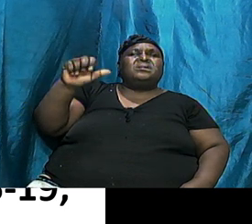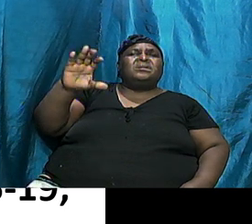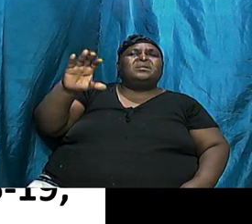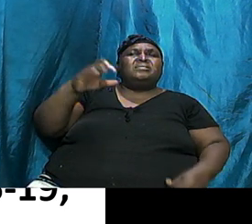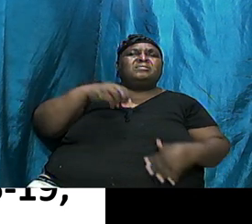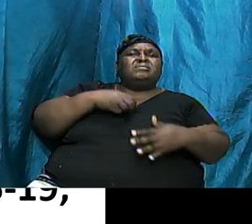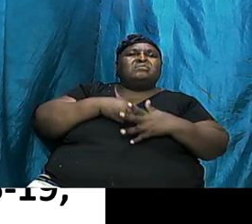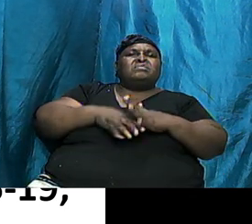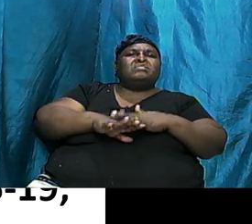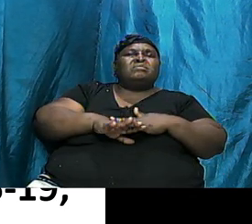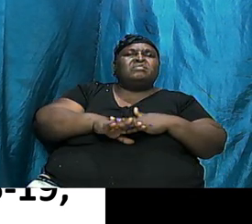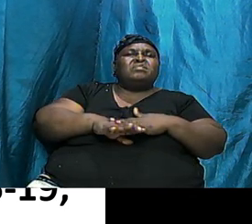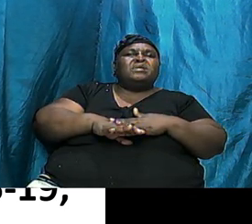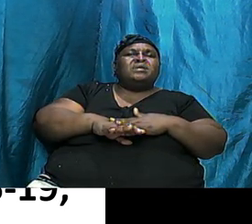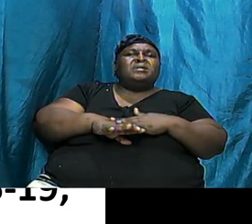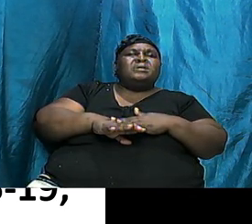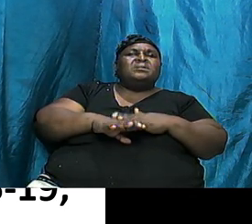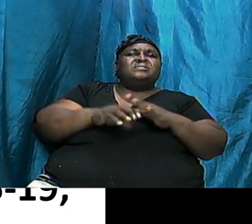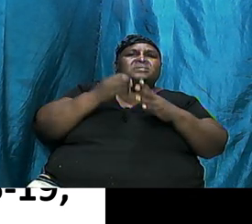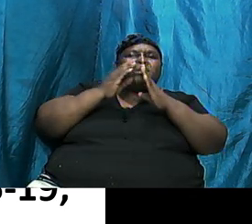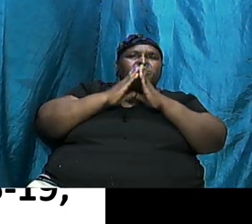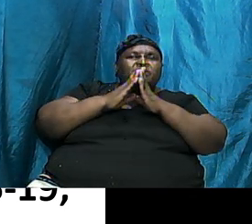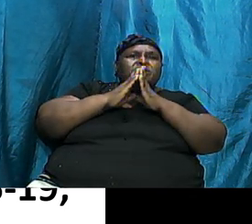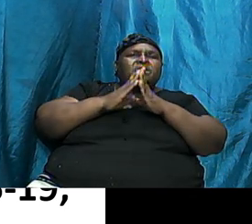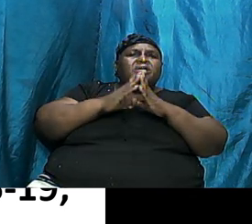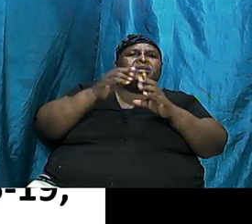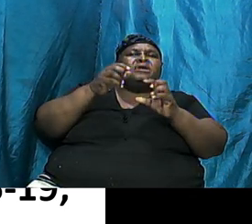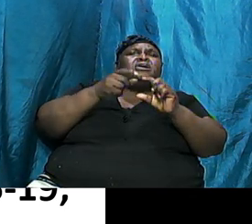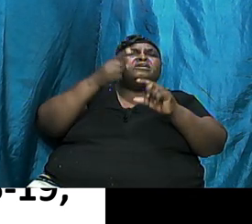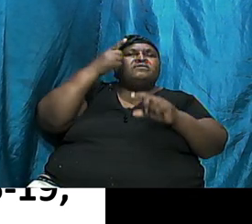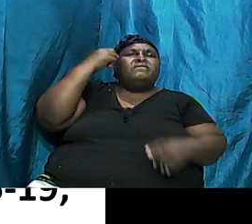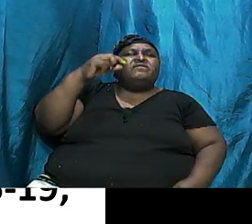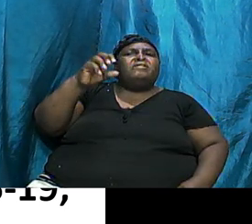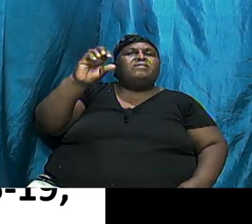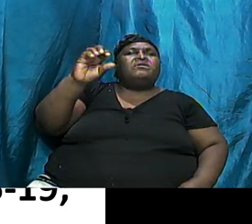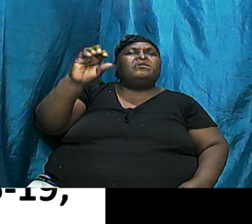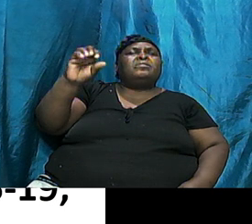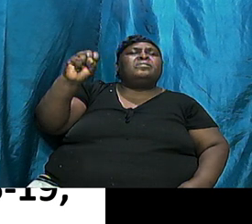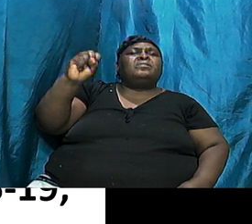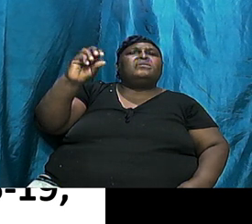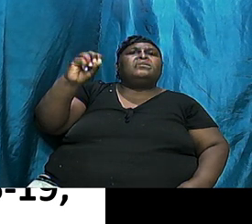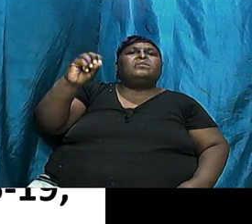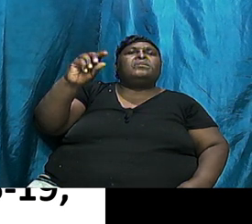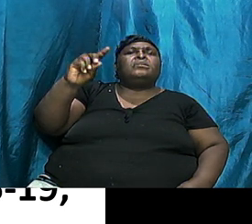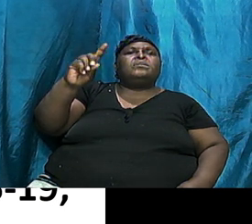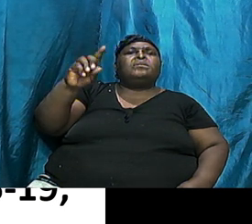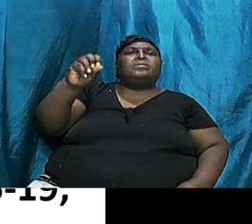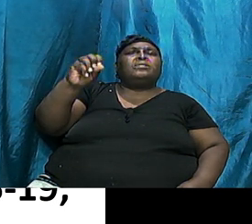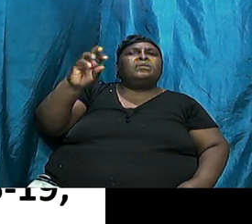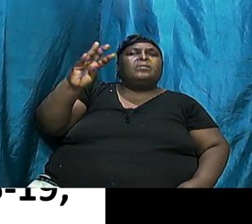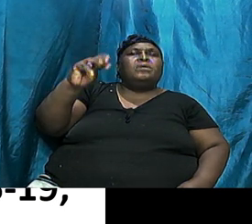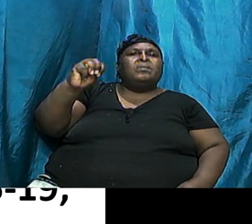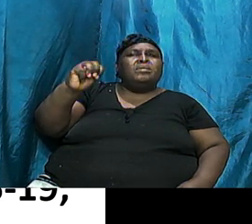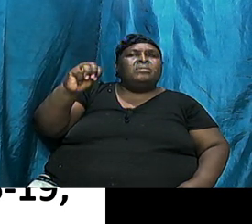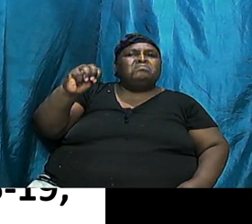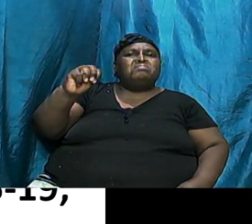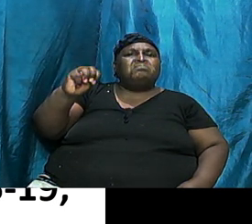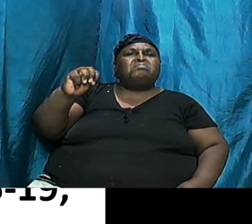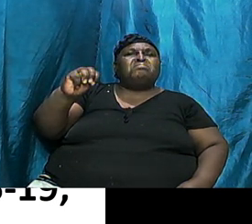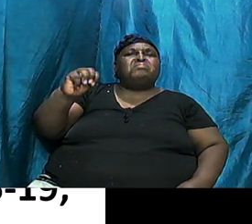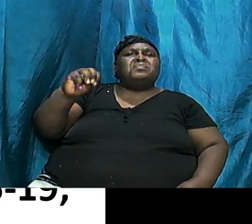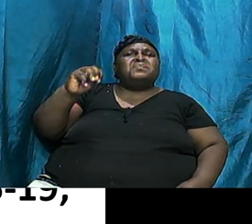For Sodom When Sodom Was Going To Be Destroyed What A Man A Man That Loved People And He Prayed To God For Sodom